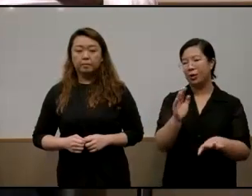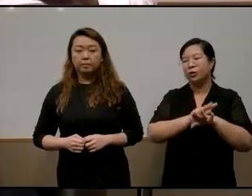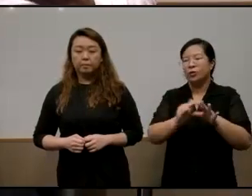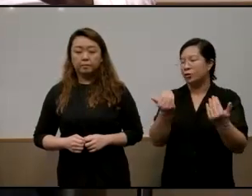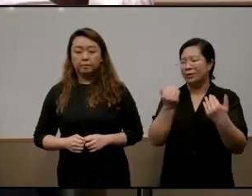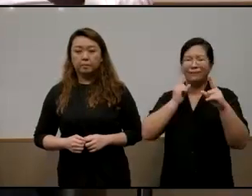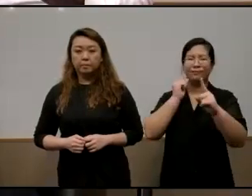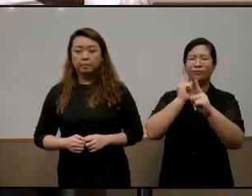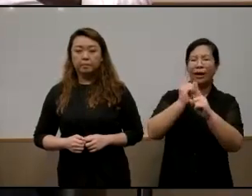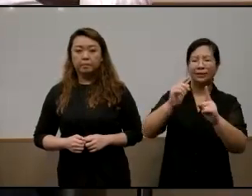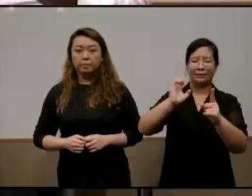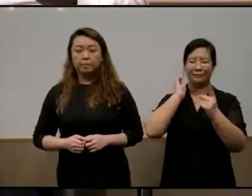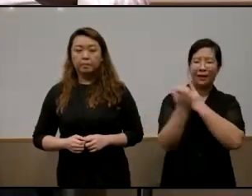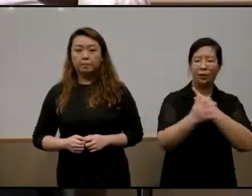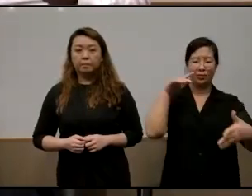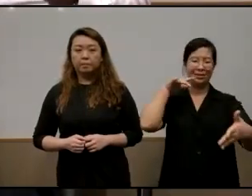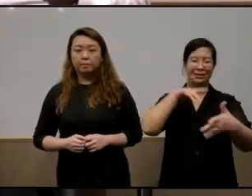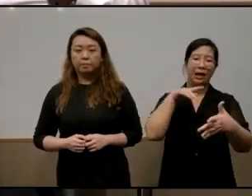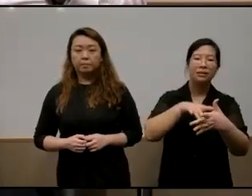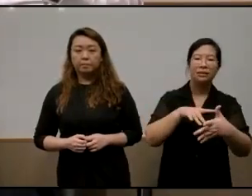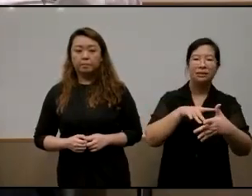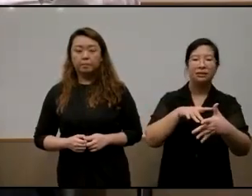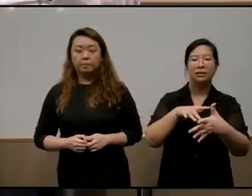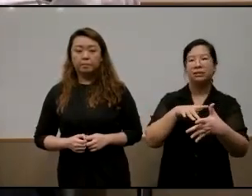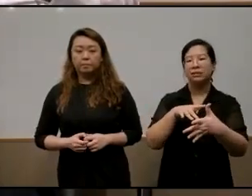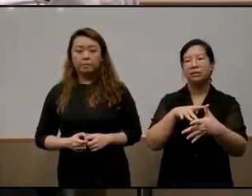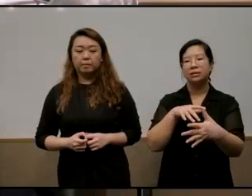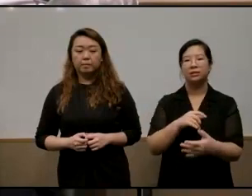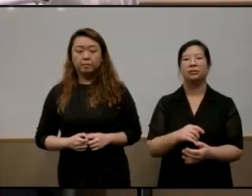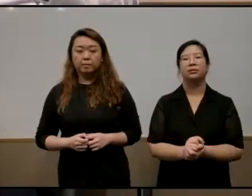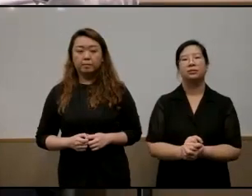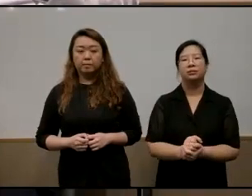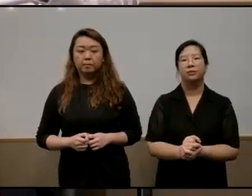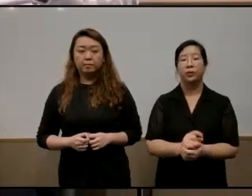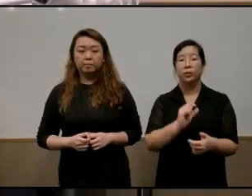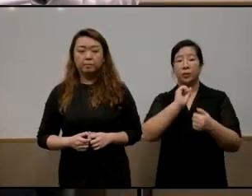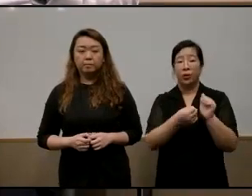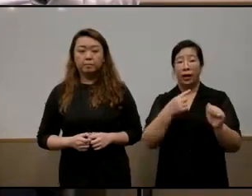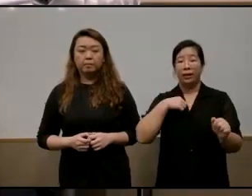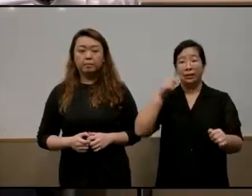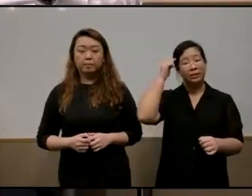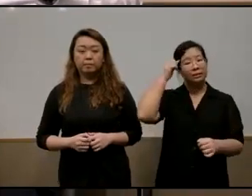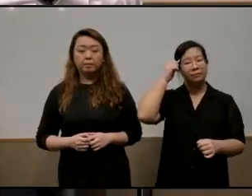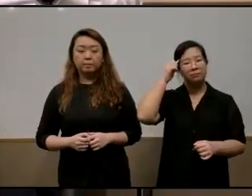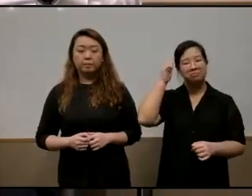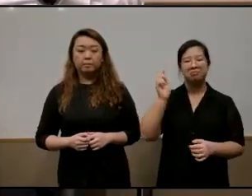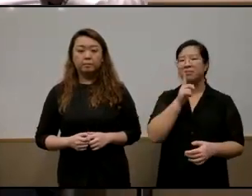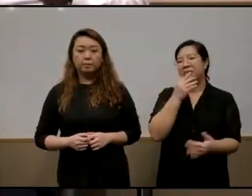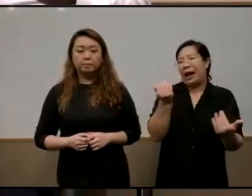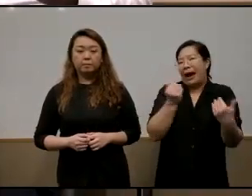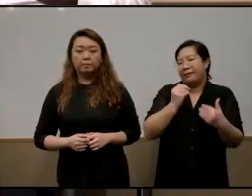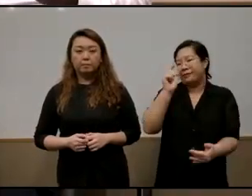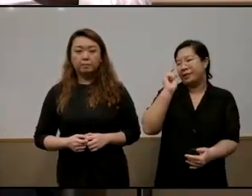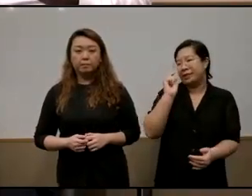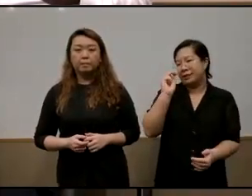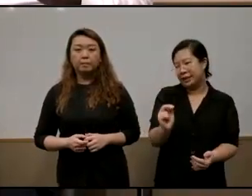environment to study in the first uh in in in the first place so i think there's a there's a need and